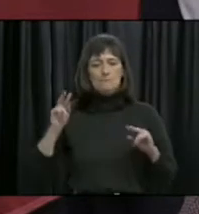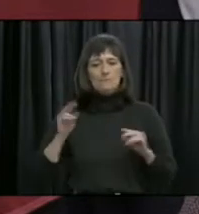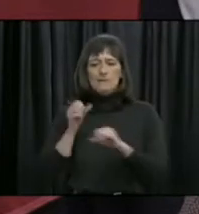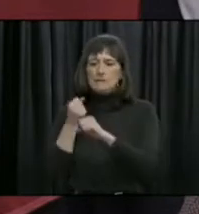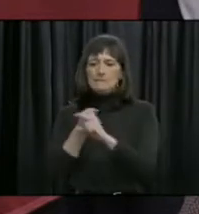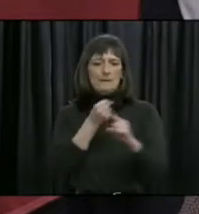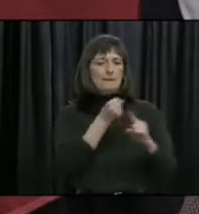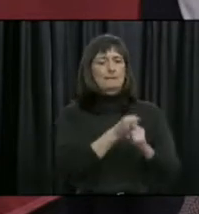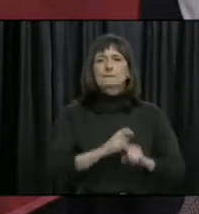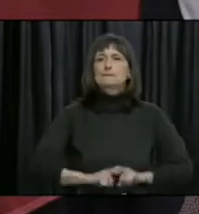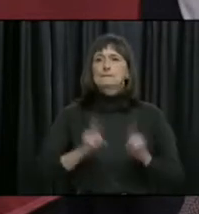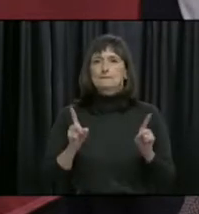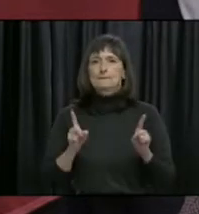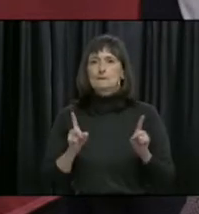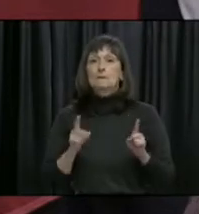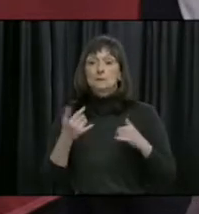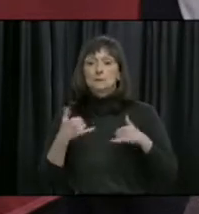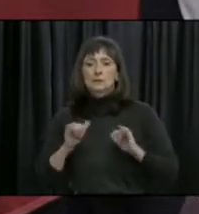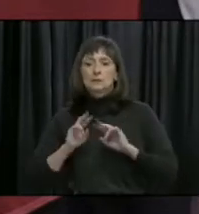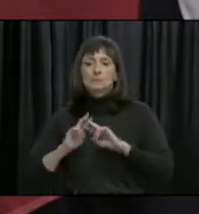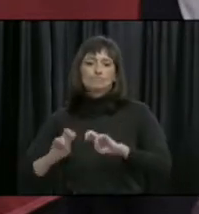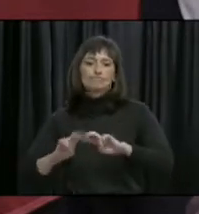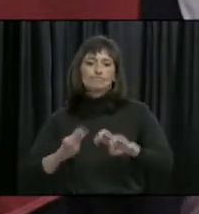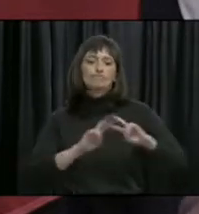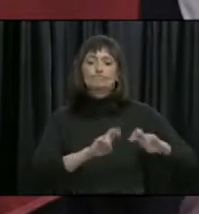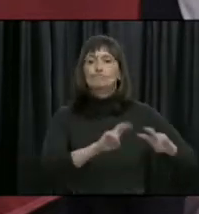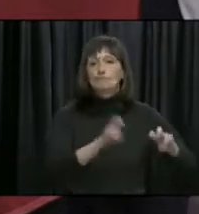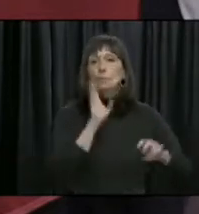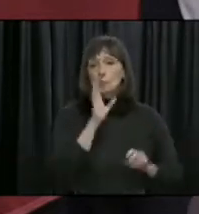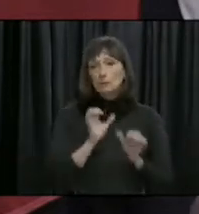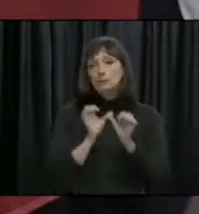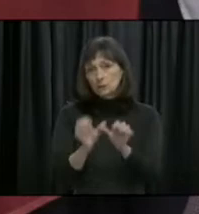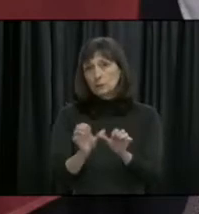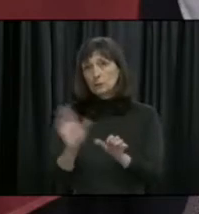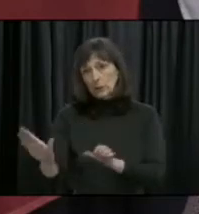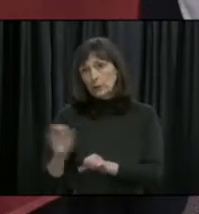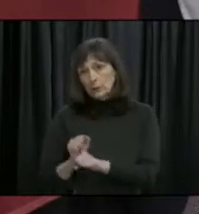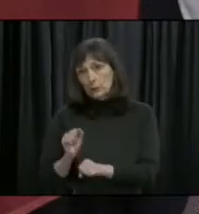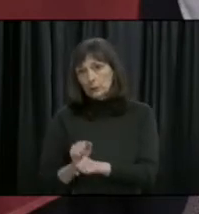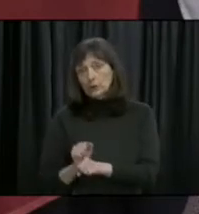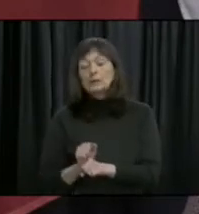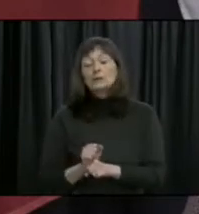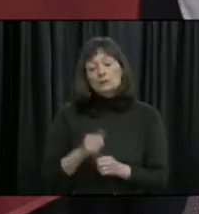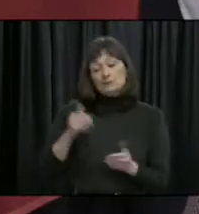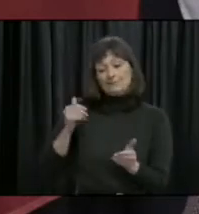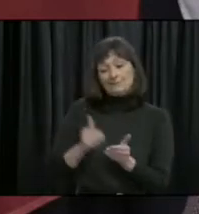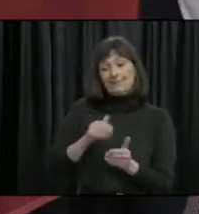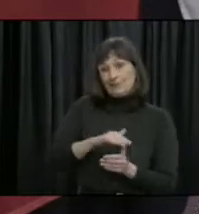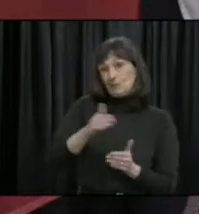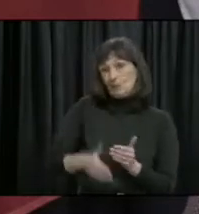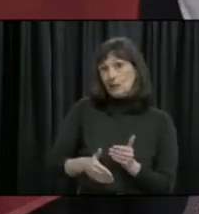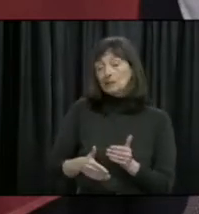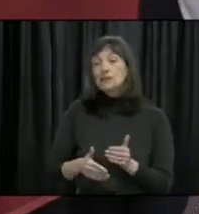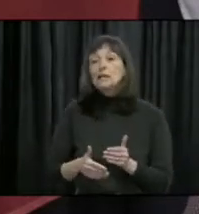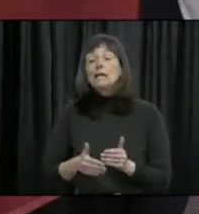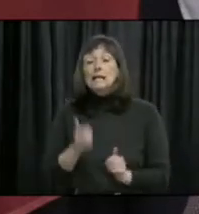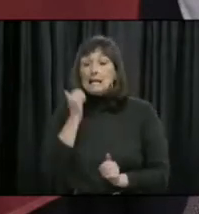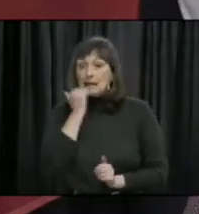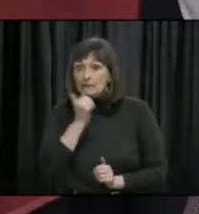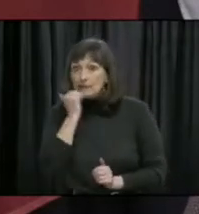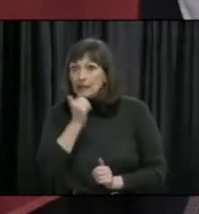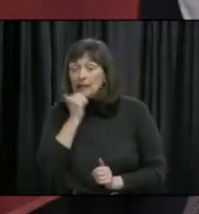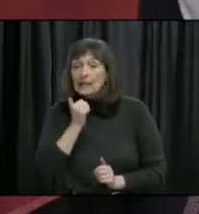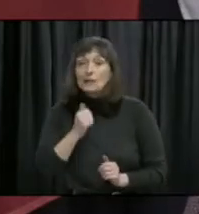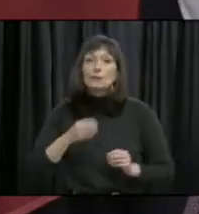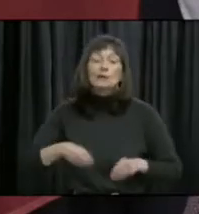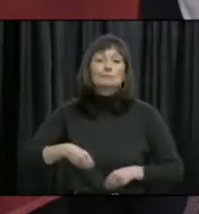throughout the recovery process. So as we add into this weekend, we want to remind everyone that our daily updates will be